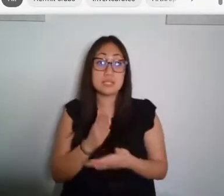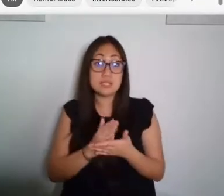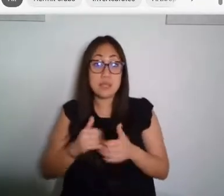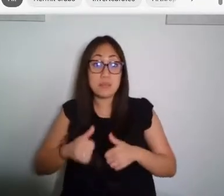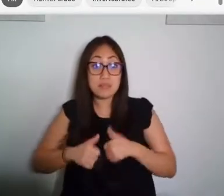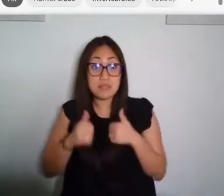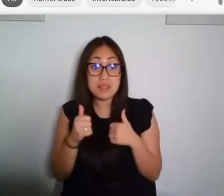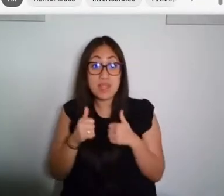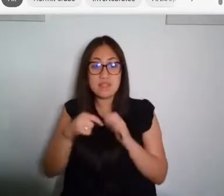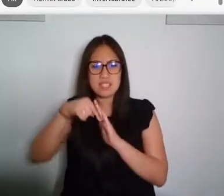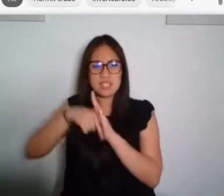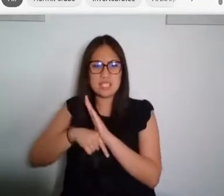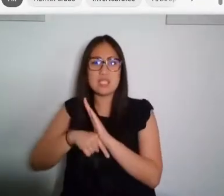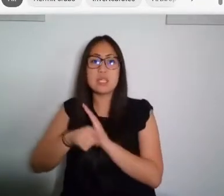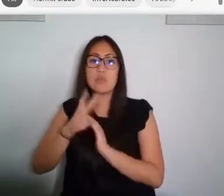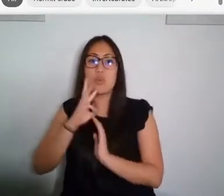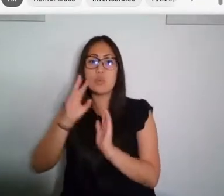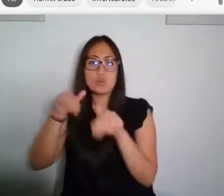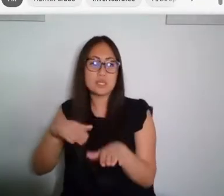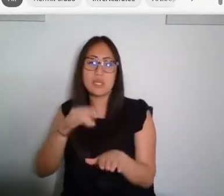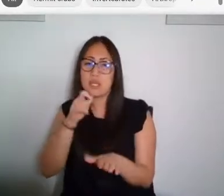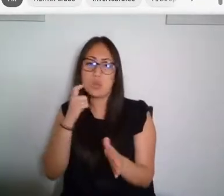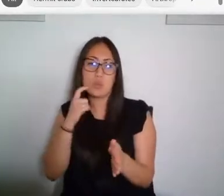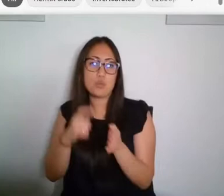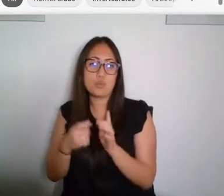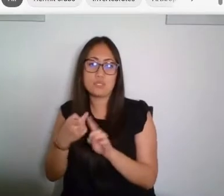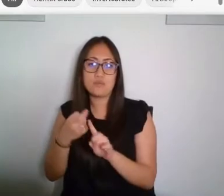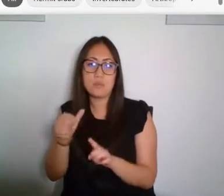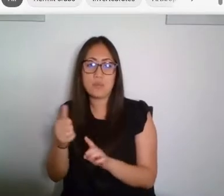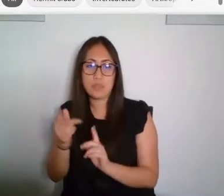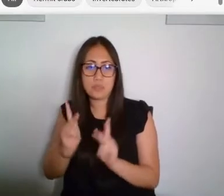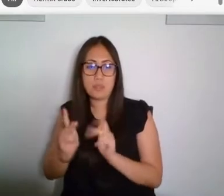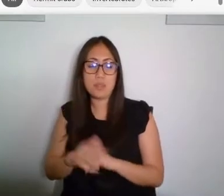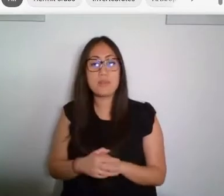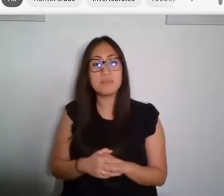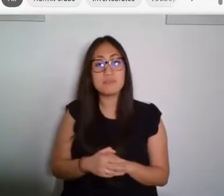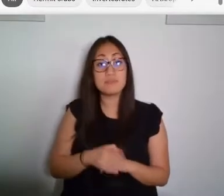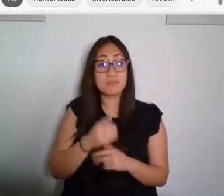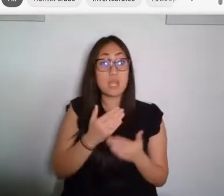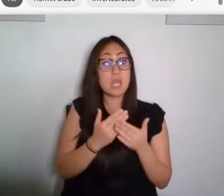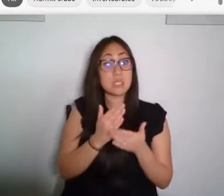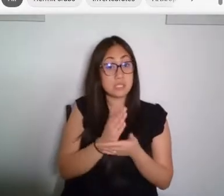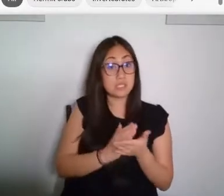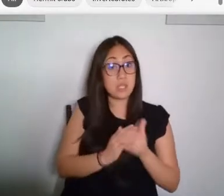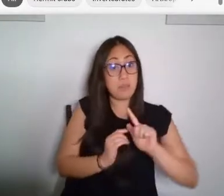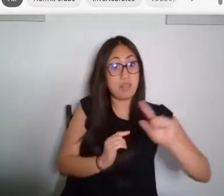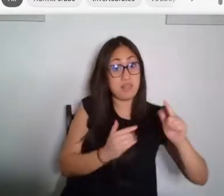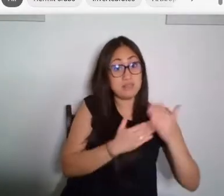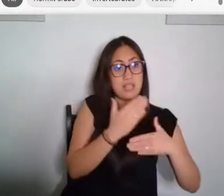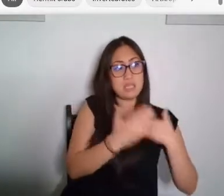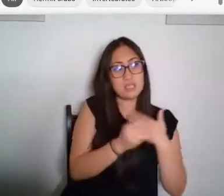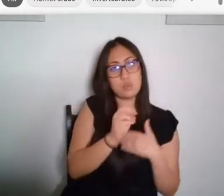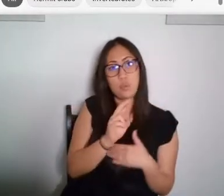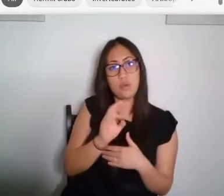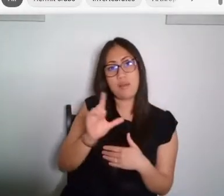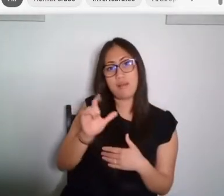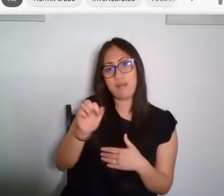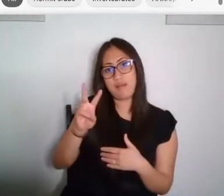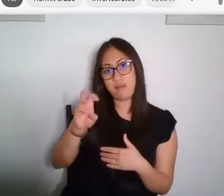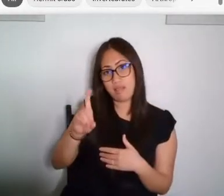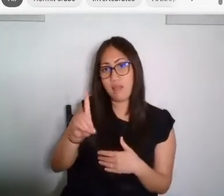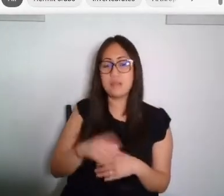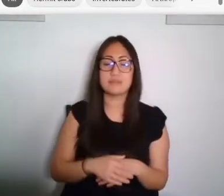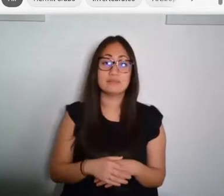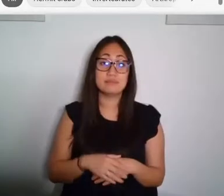hardly ever even noticed by people. Some are left-handed, or clawed. Anyway, you get the idea. They aren't all just the